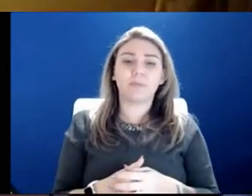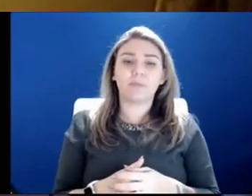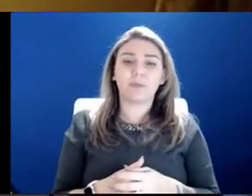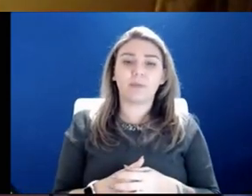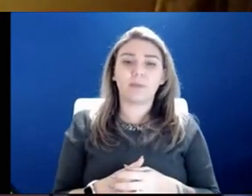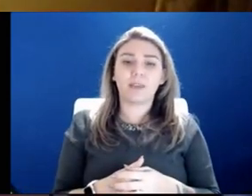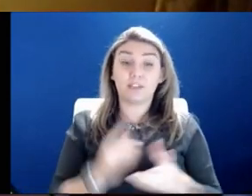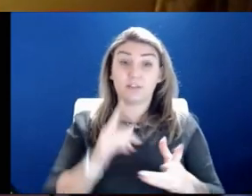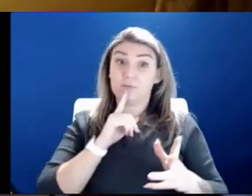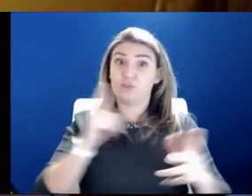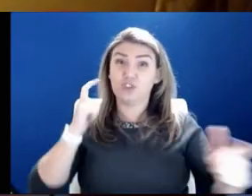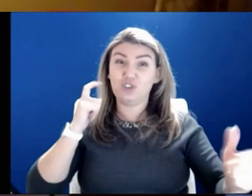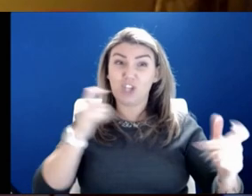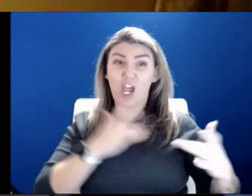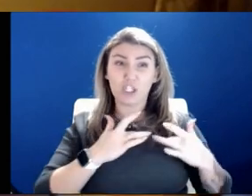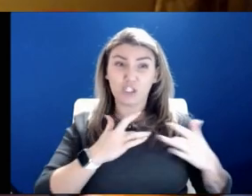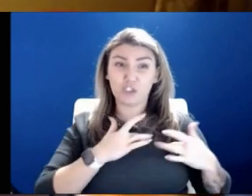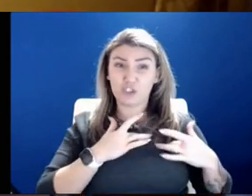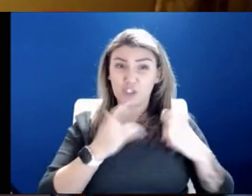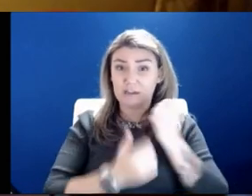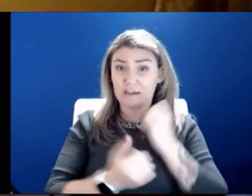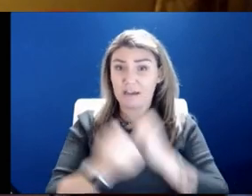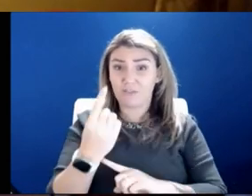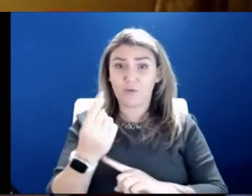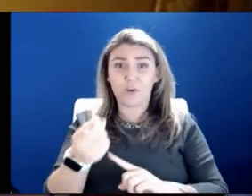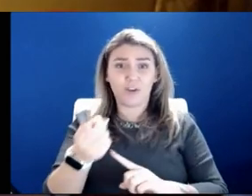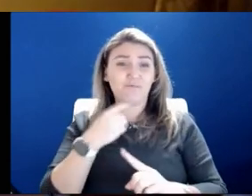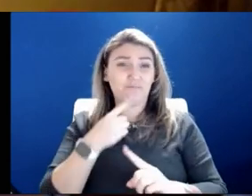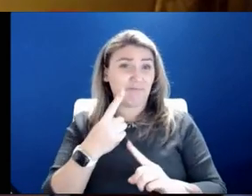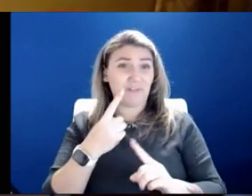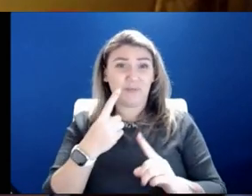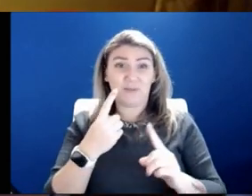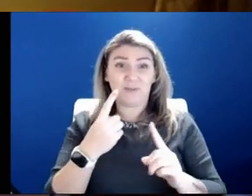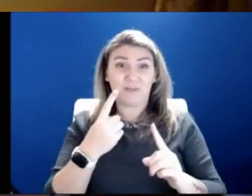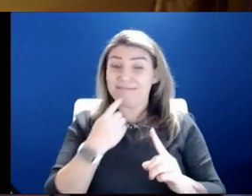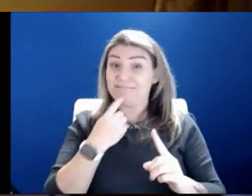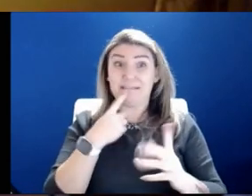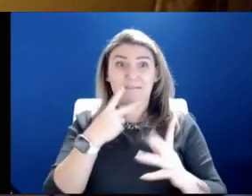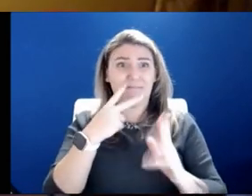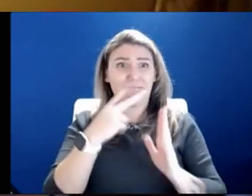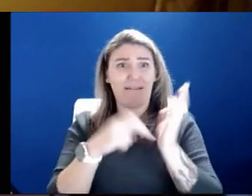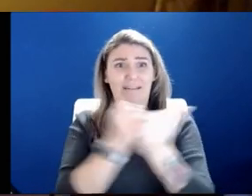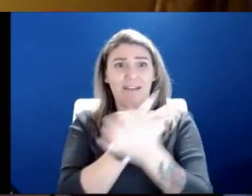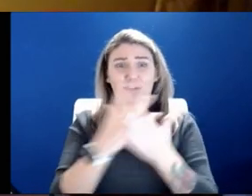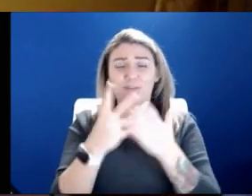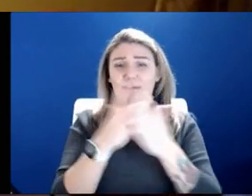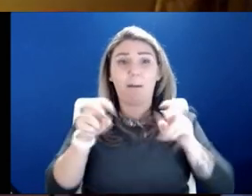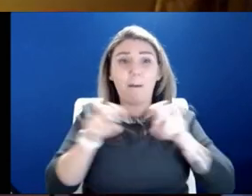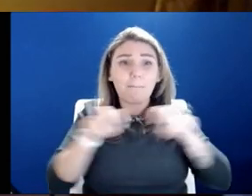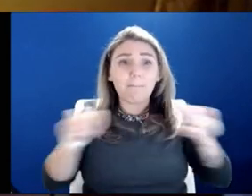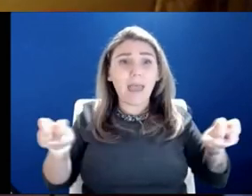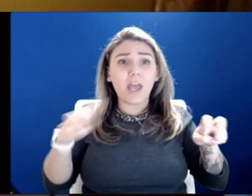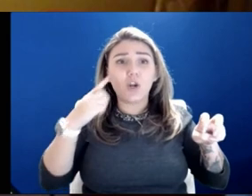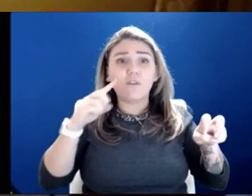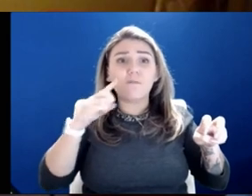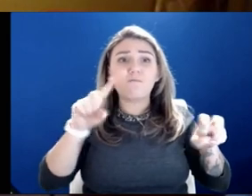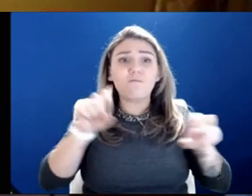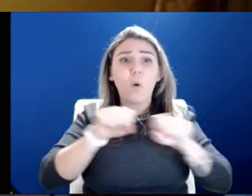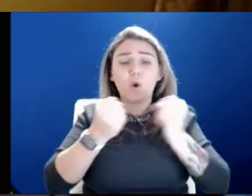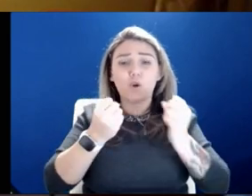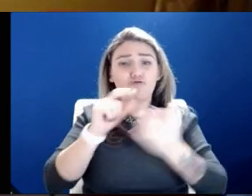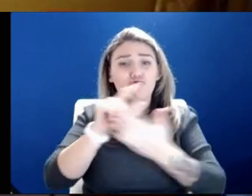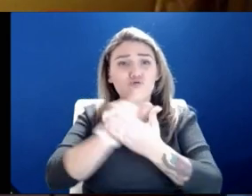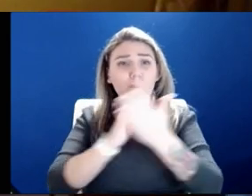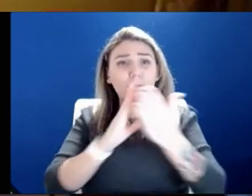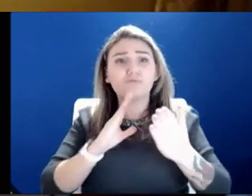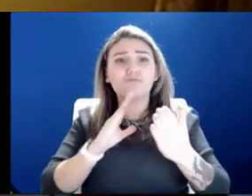concern for all of us. And, and you read the things that I was, I'm doing panels on today. I'm doing a panel on, on criminal justice and gun violence